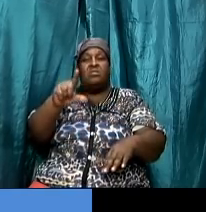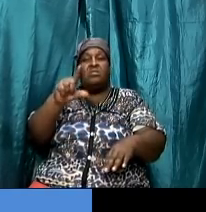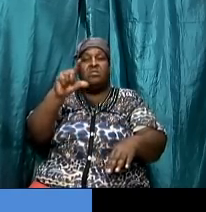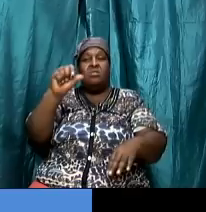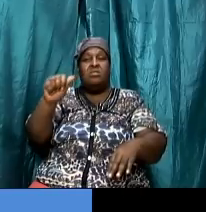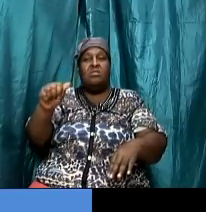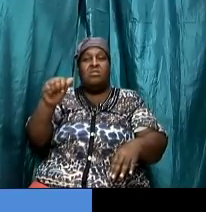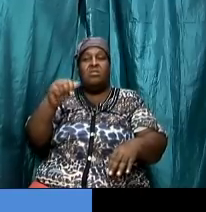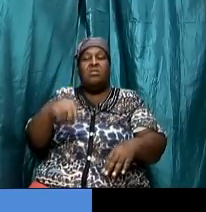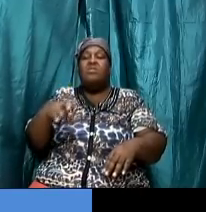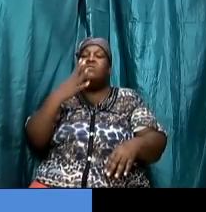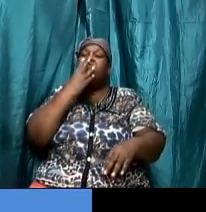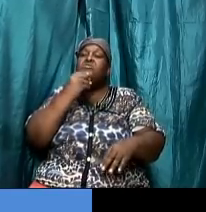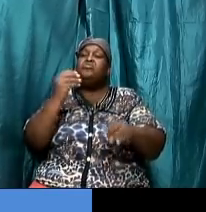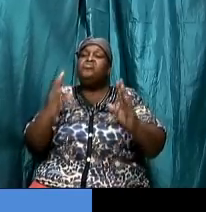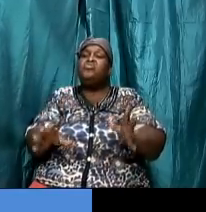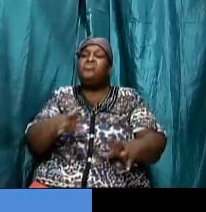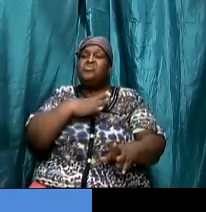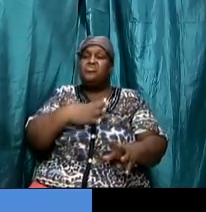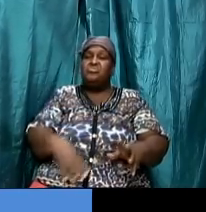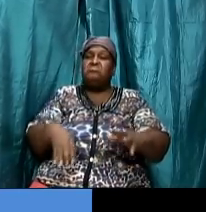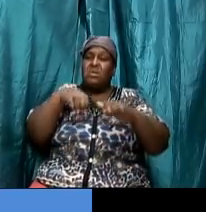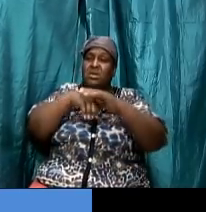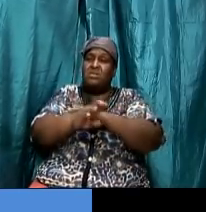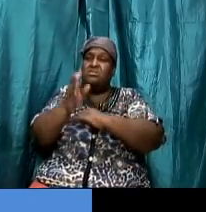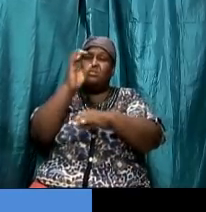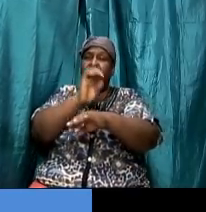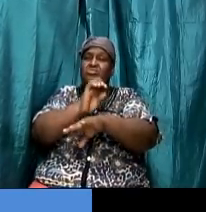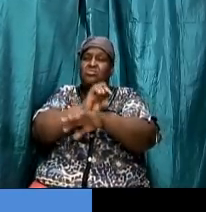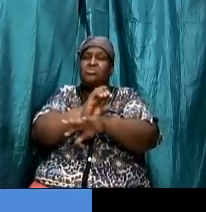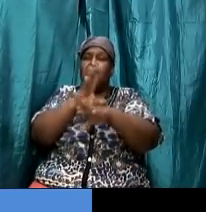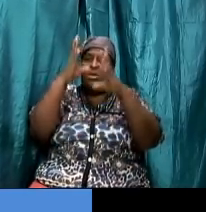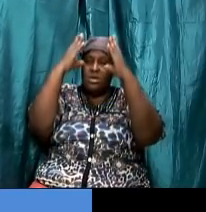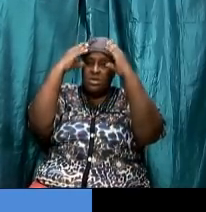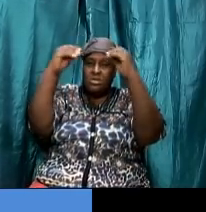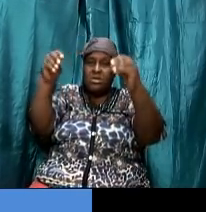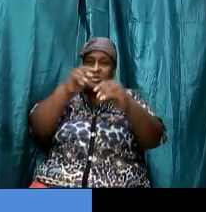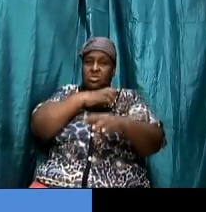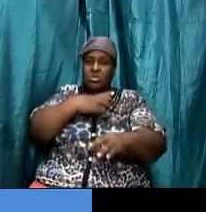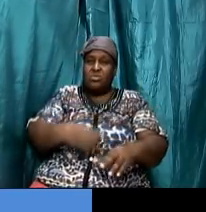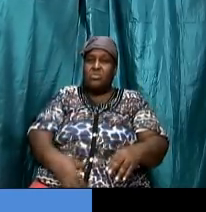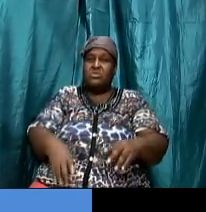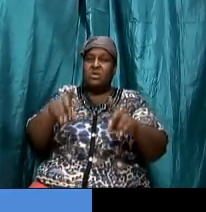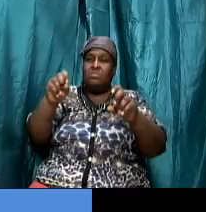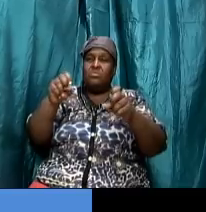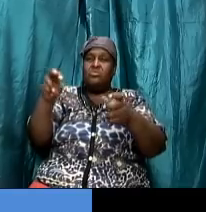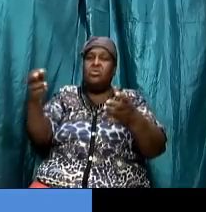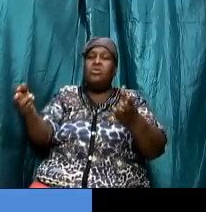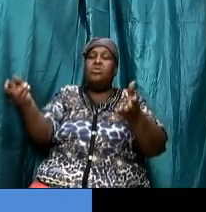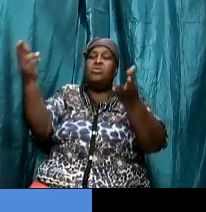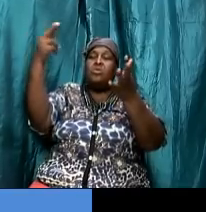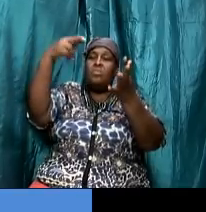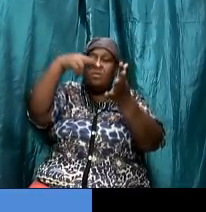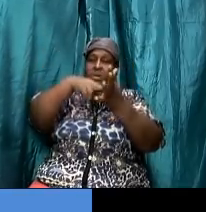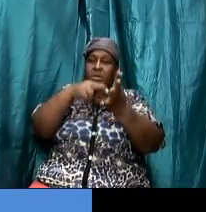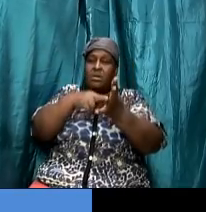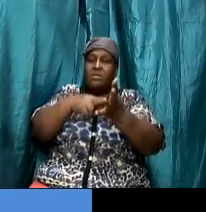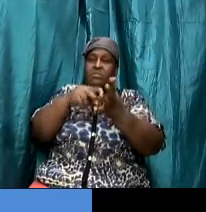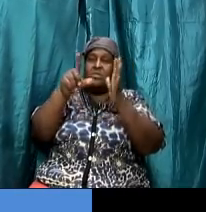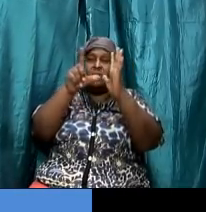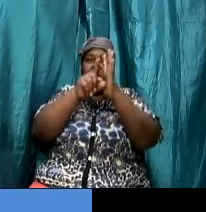the jewish christians entered the church and was teaching that christians was returned to the laws of moses to be saved